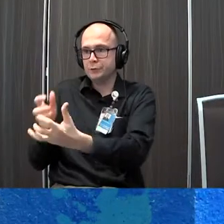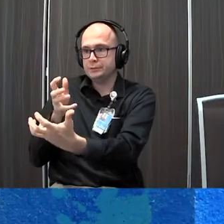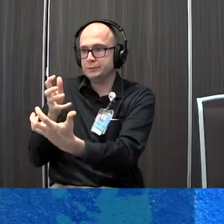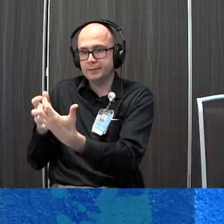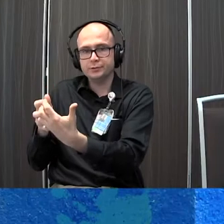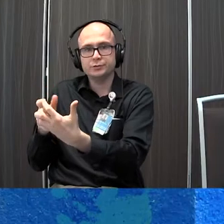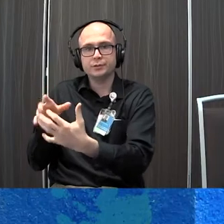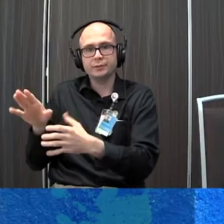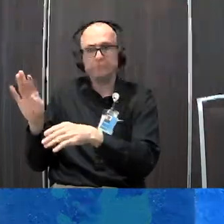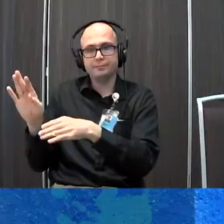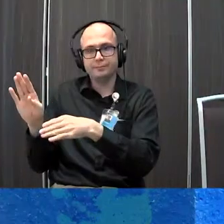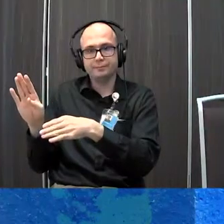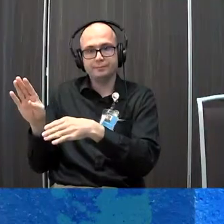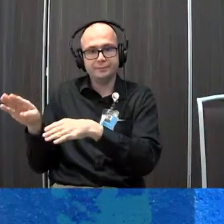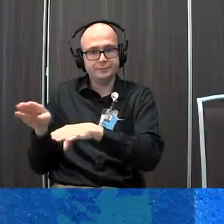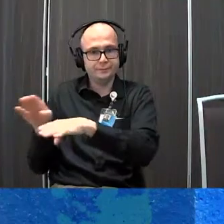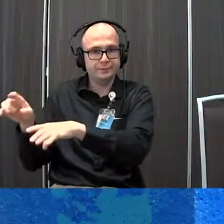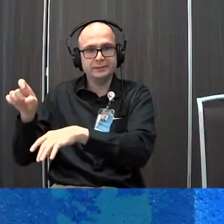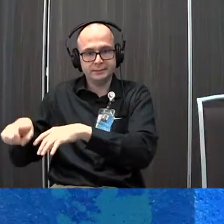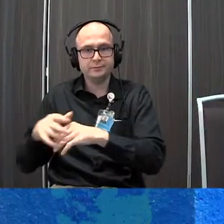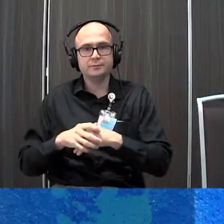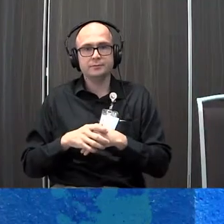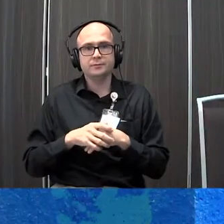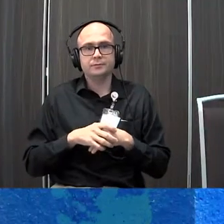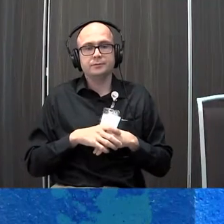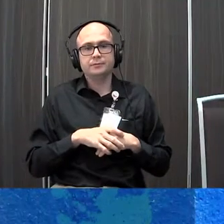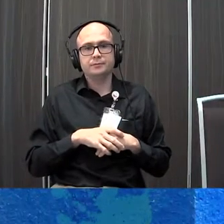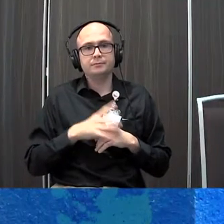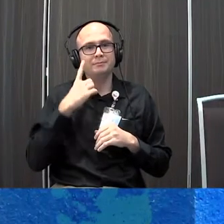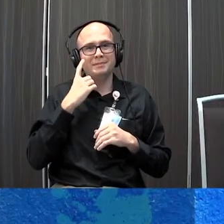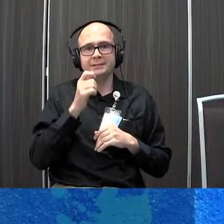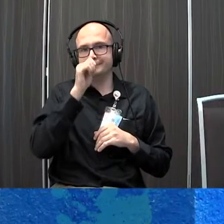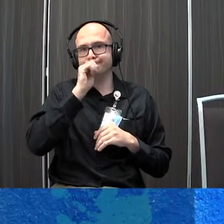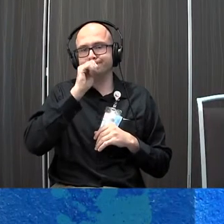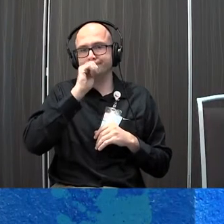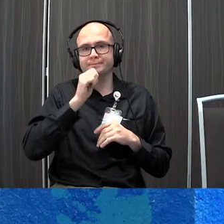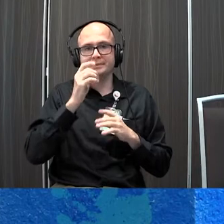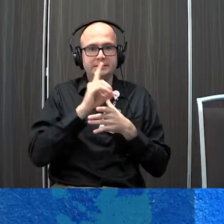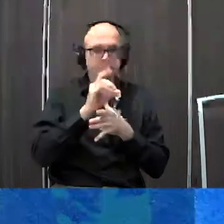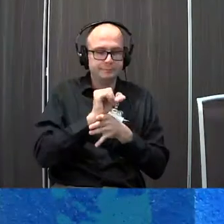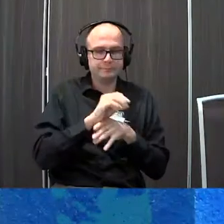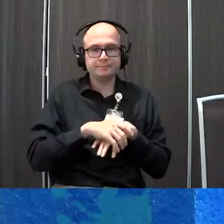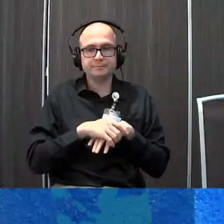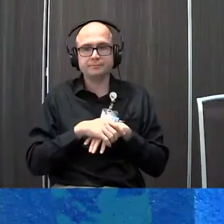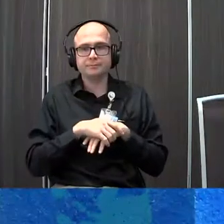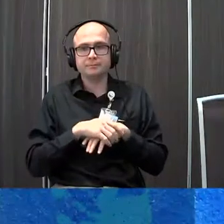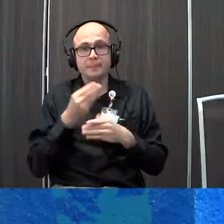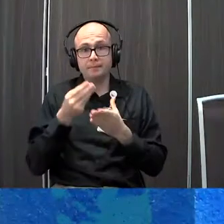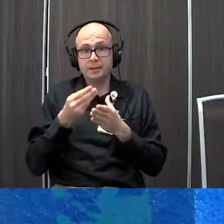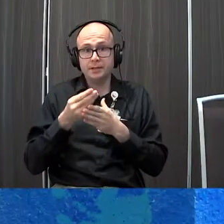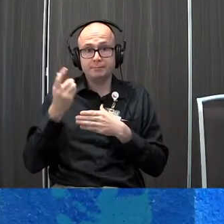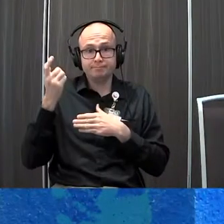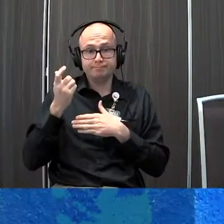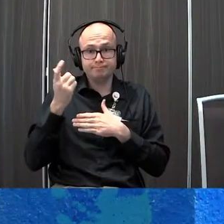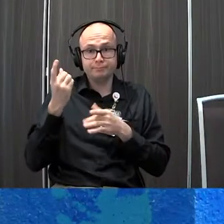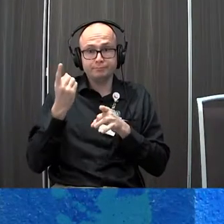patient's medical and functional needs due to a chronic condition or disability in order for funding authorization to